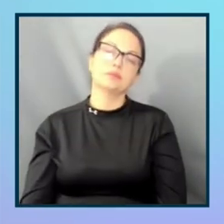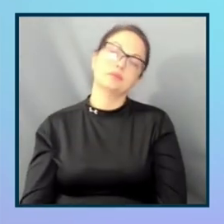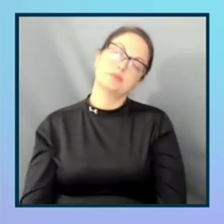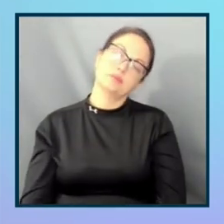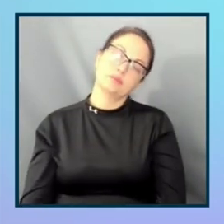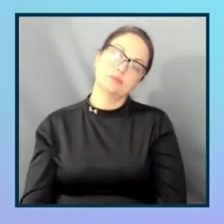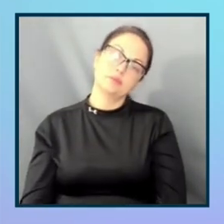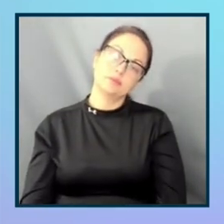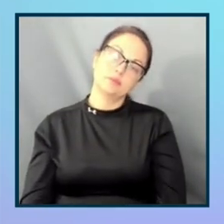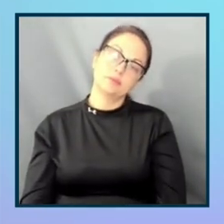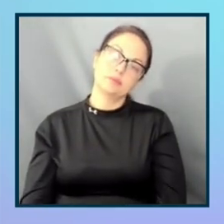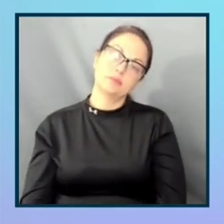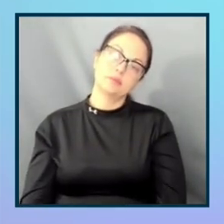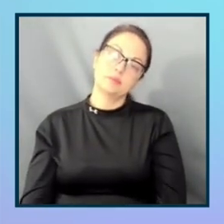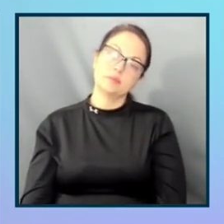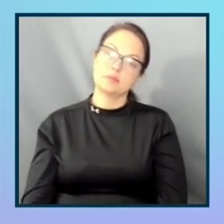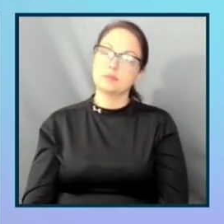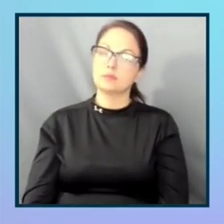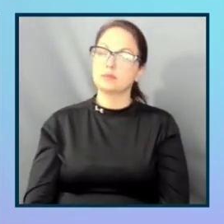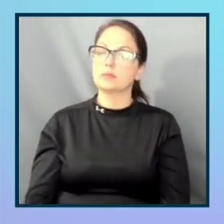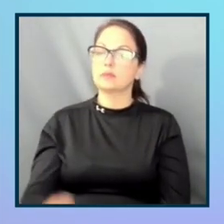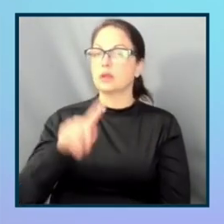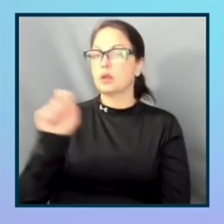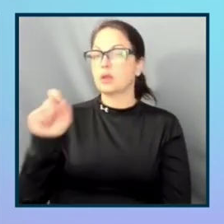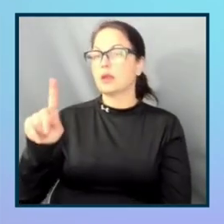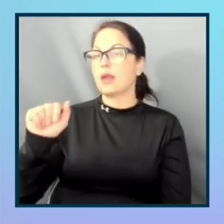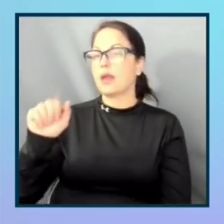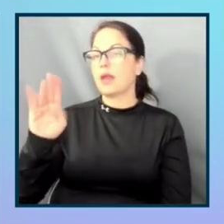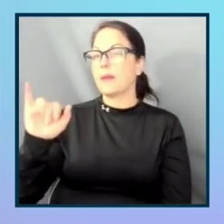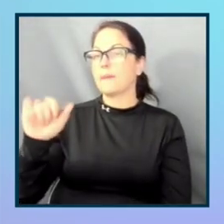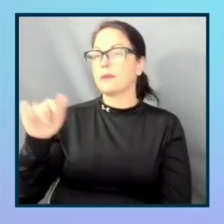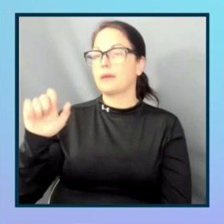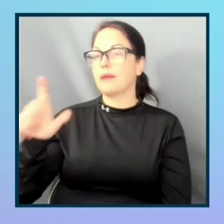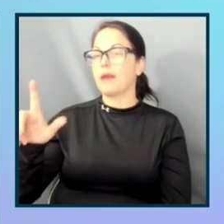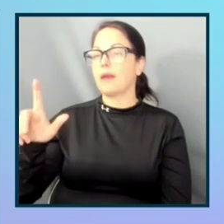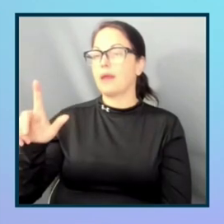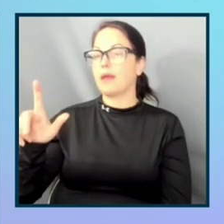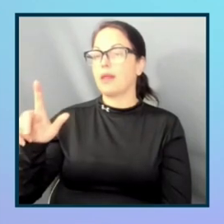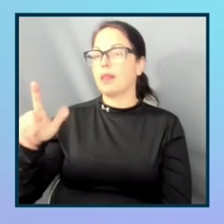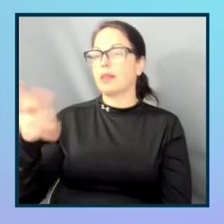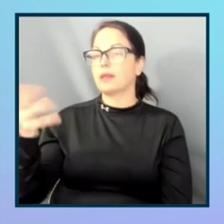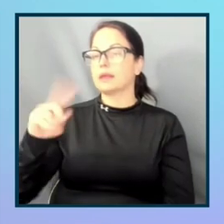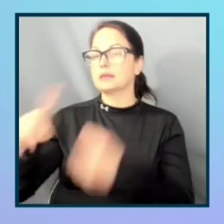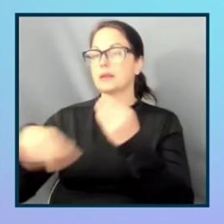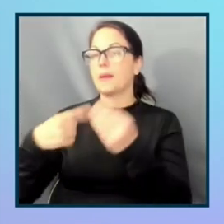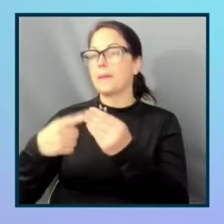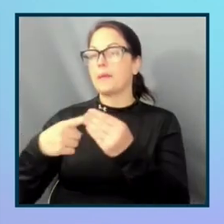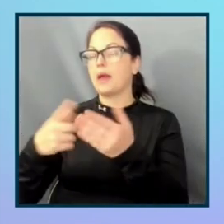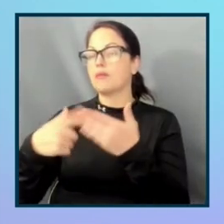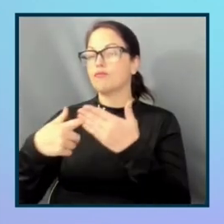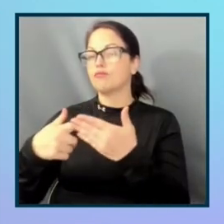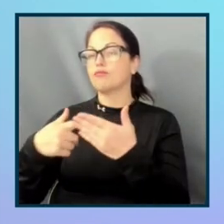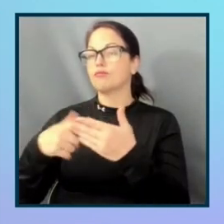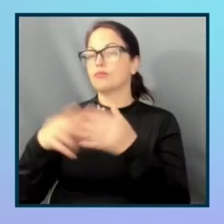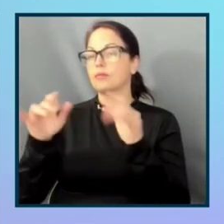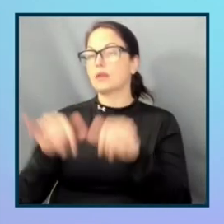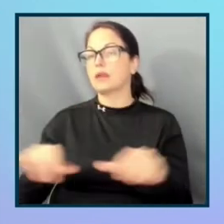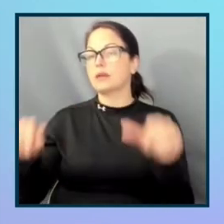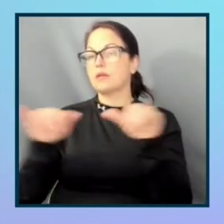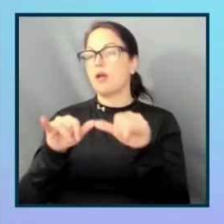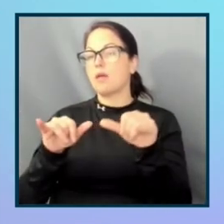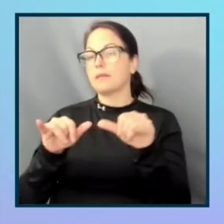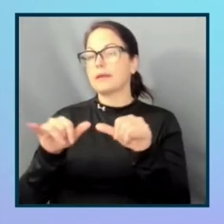Okay, first question here from Abigail is about addressing a common misconception.